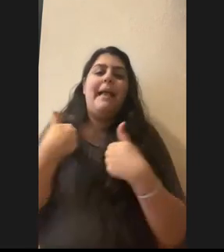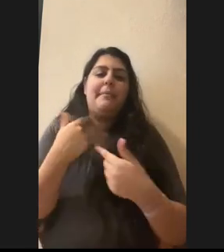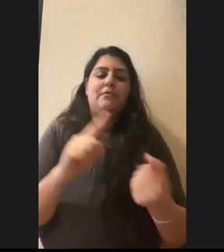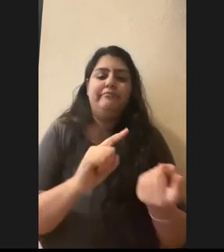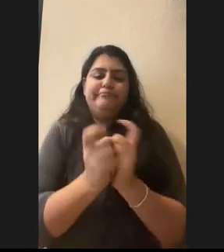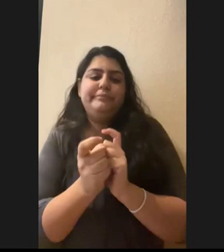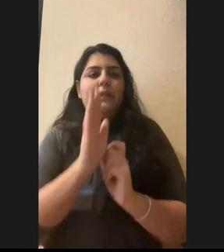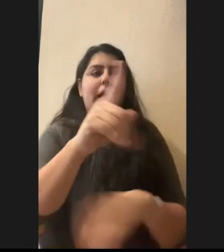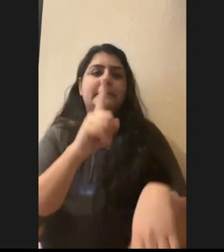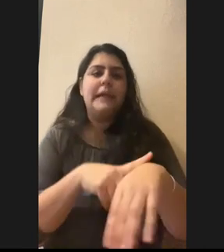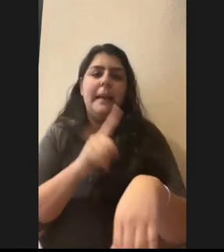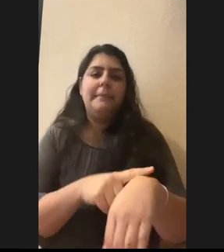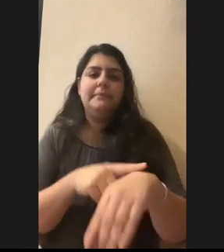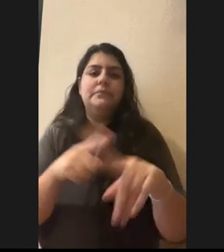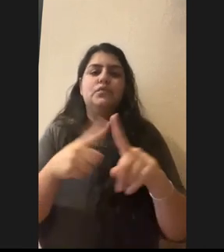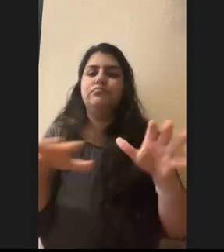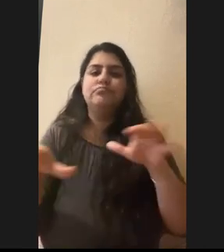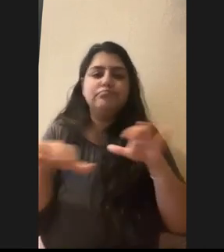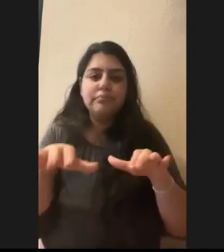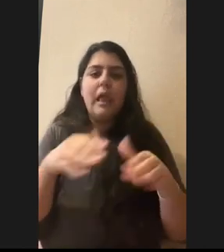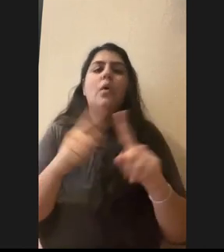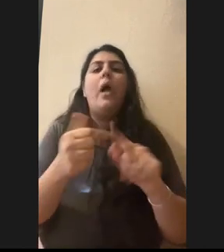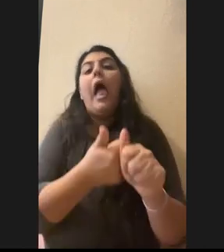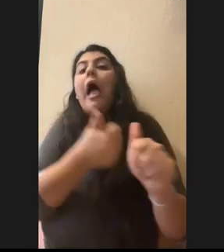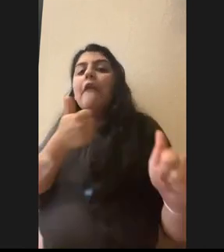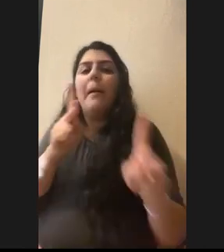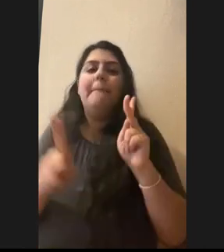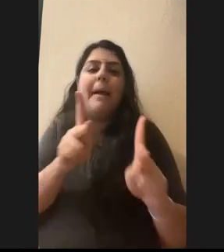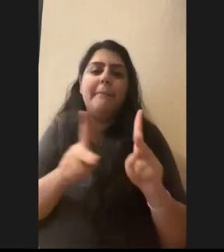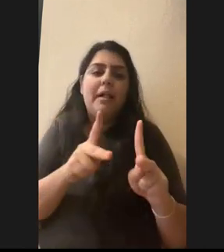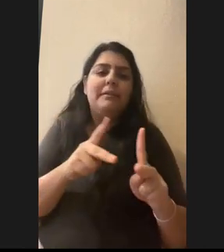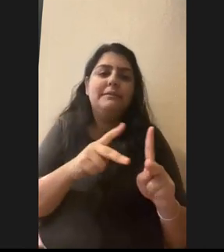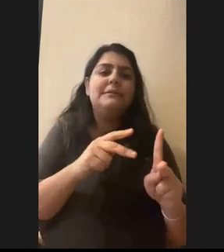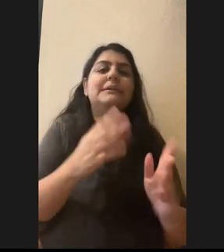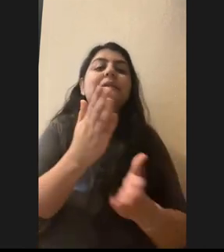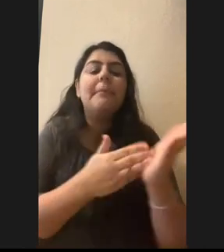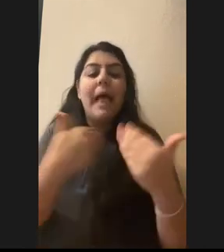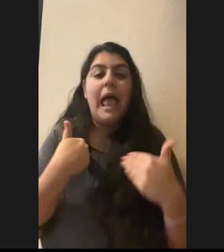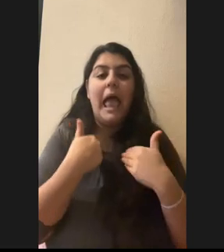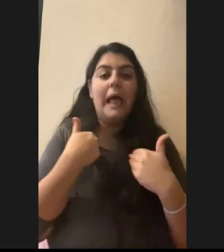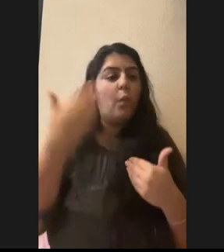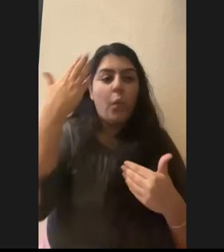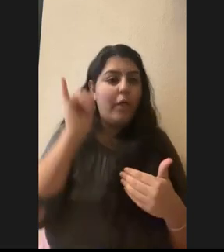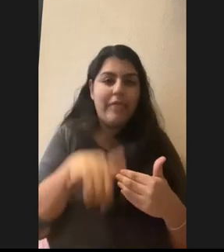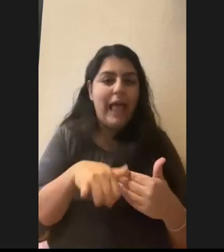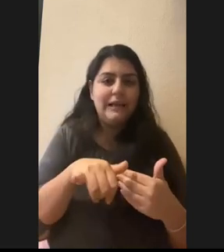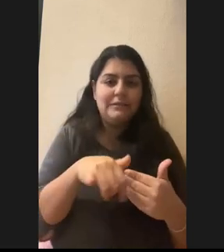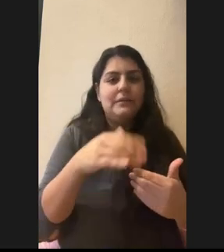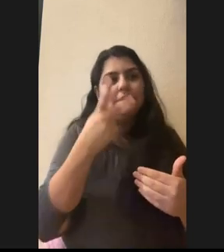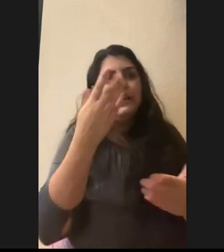active to avoid the people. Um, some animals may not know that. And so you may see them in the daytime or, um,